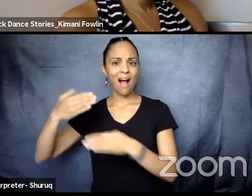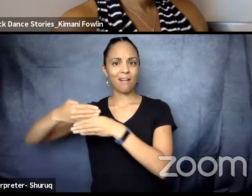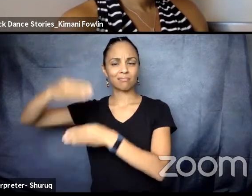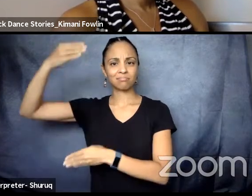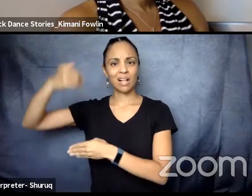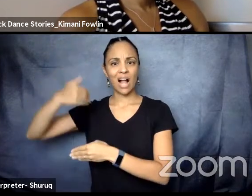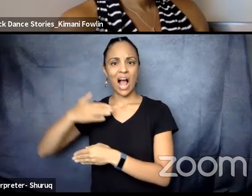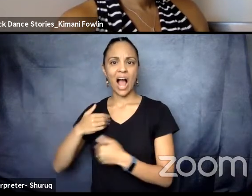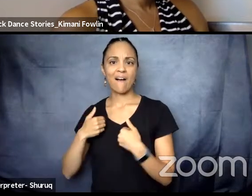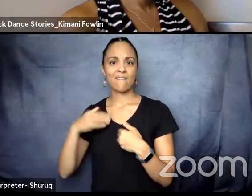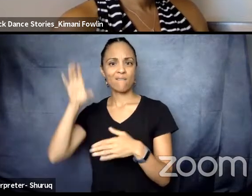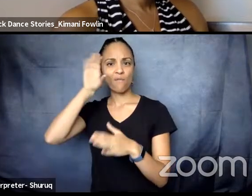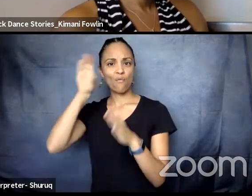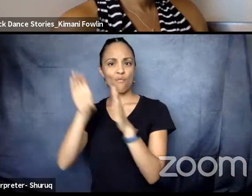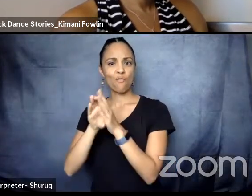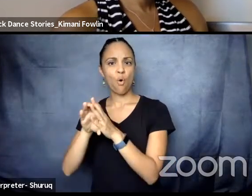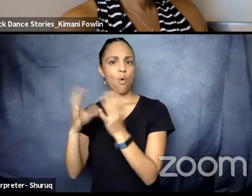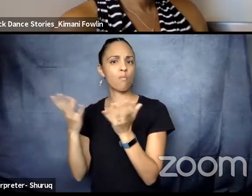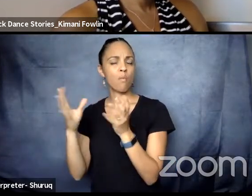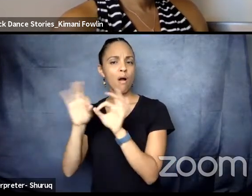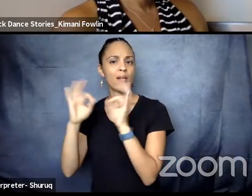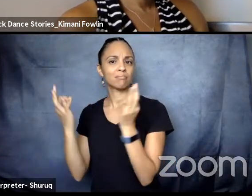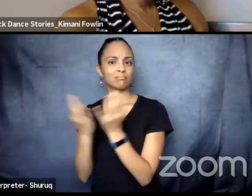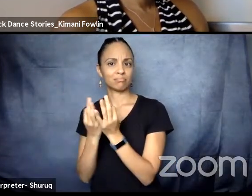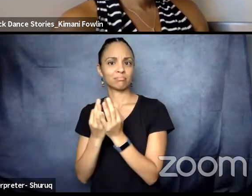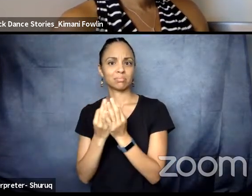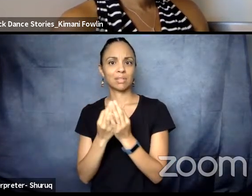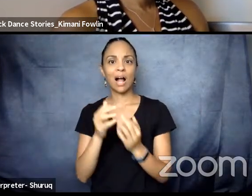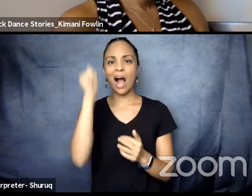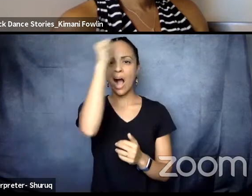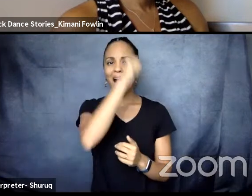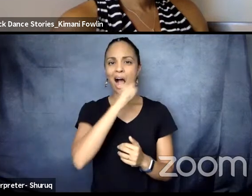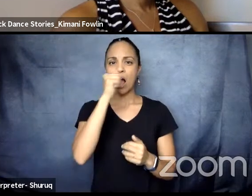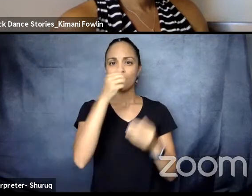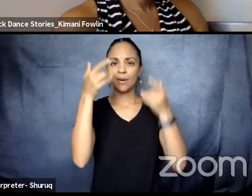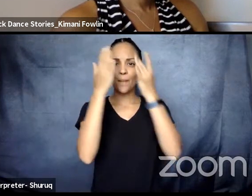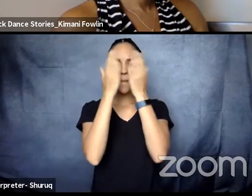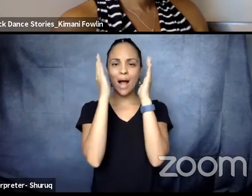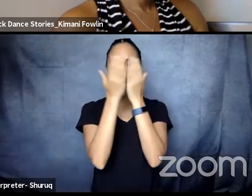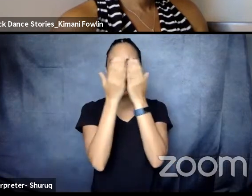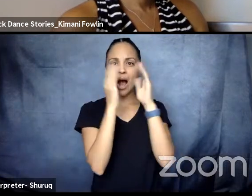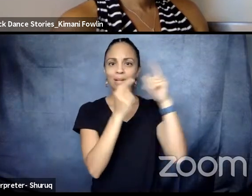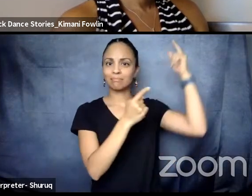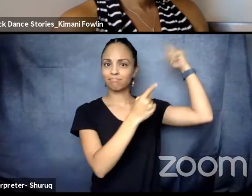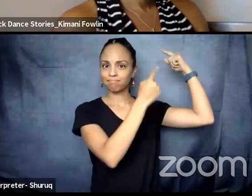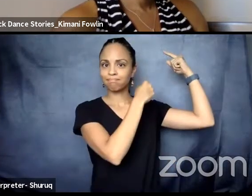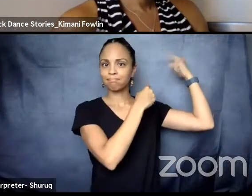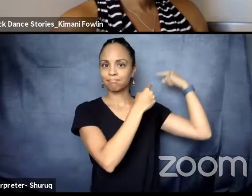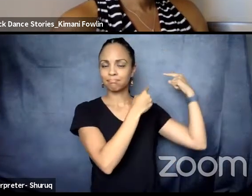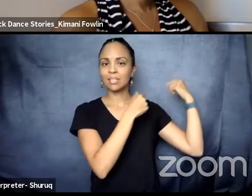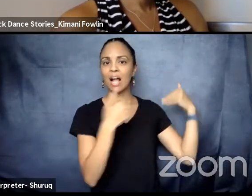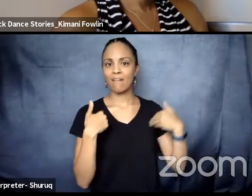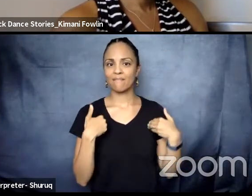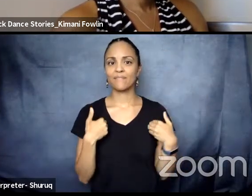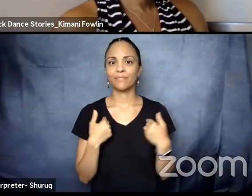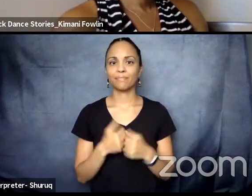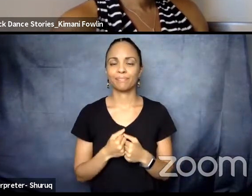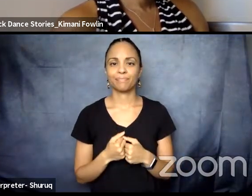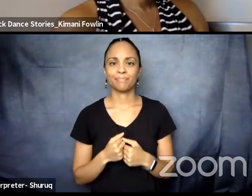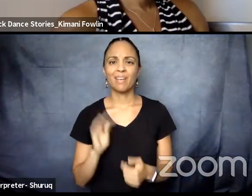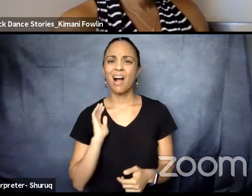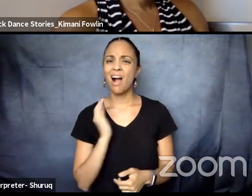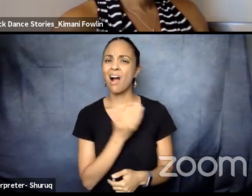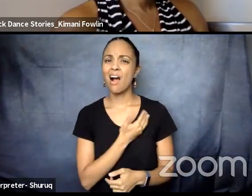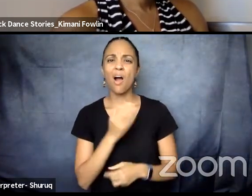and African masks. My world is dance. And each week, I am so